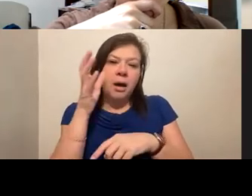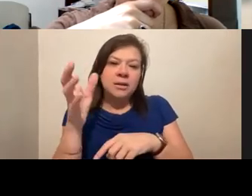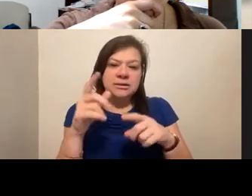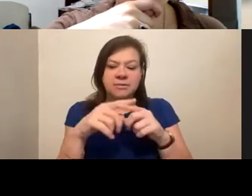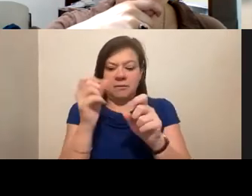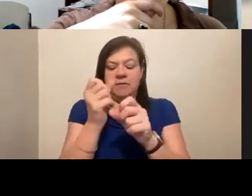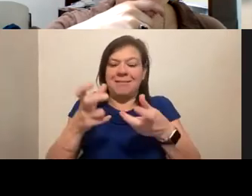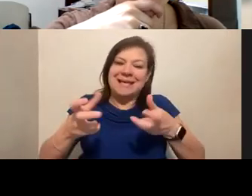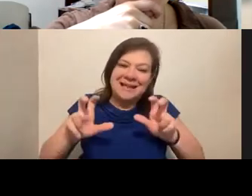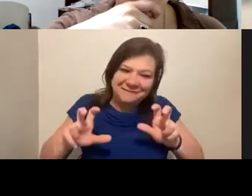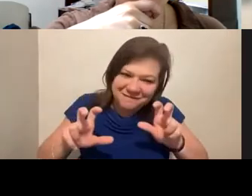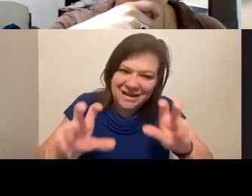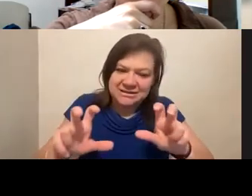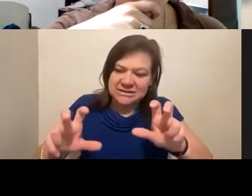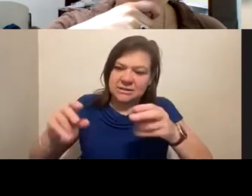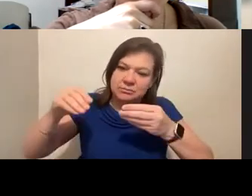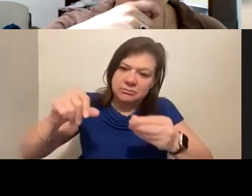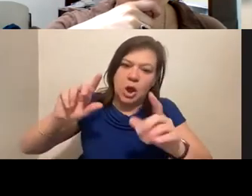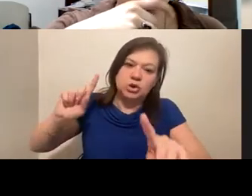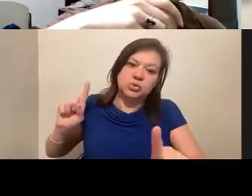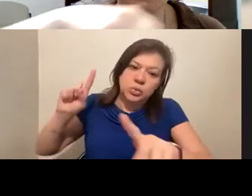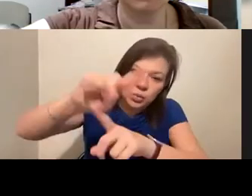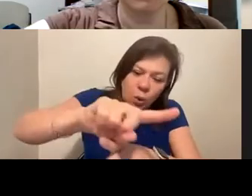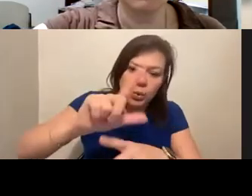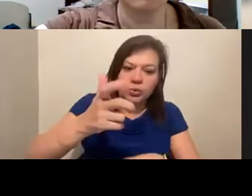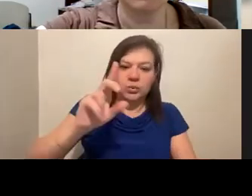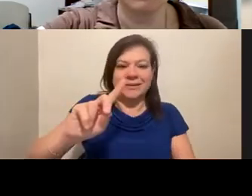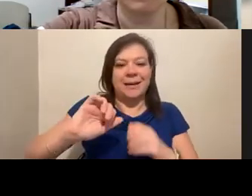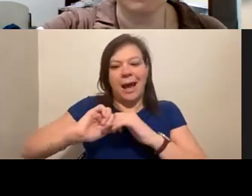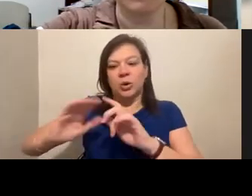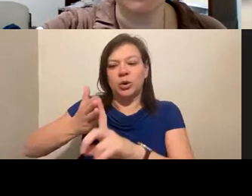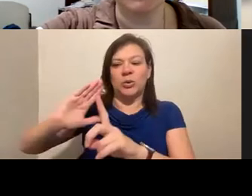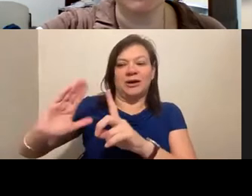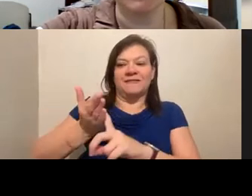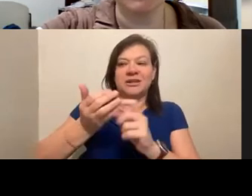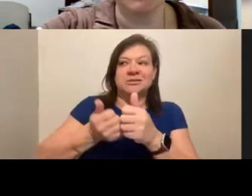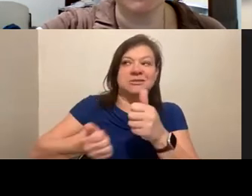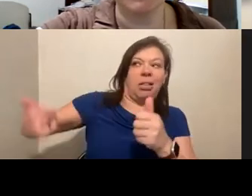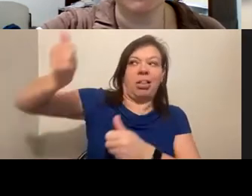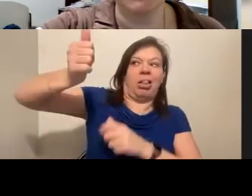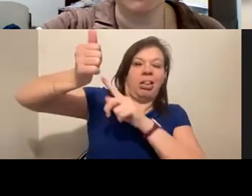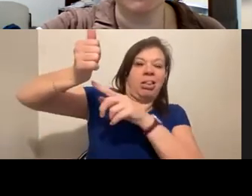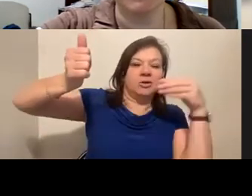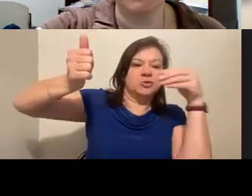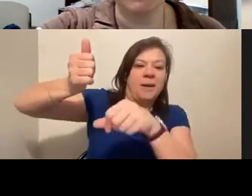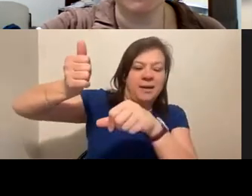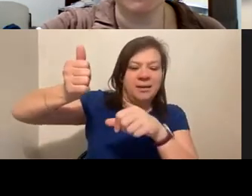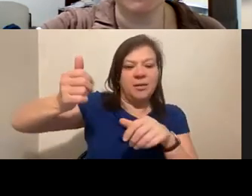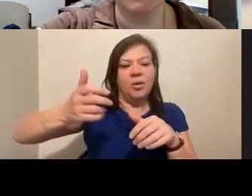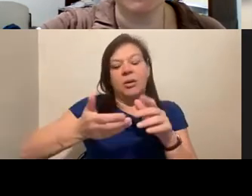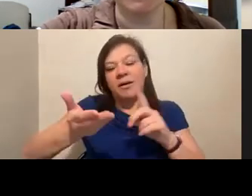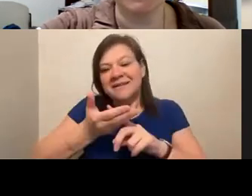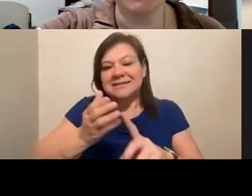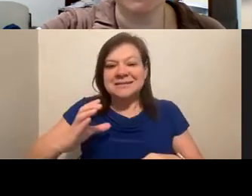investment to get to LEED, how do you convince the boss or the council or the board